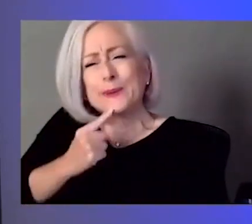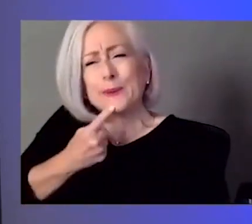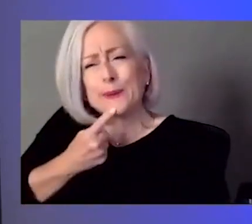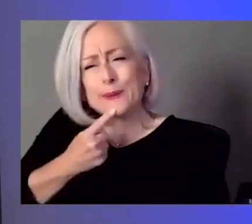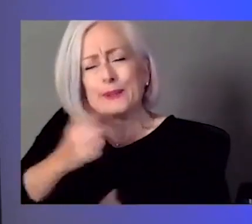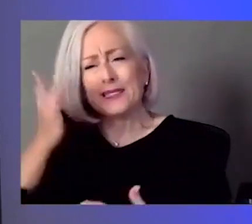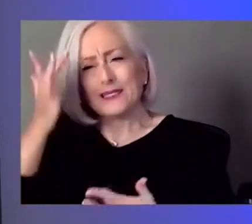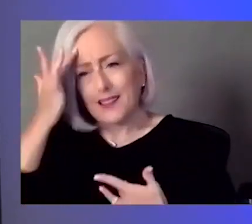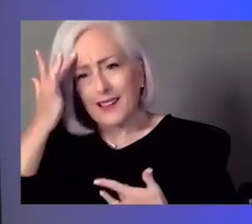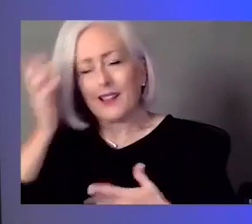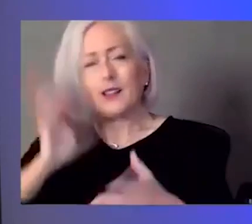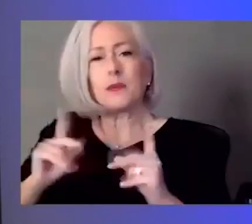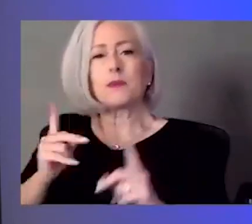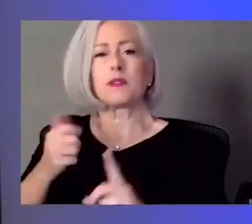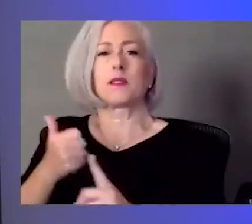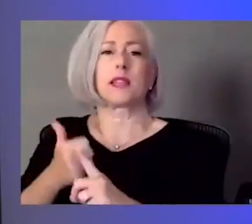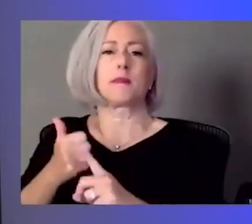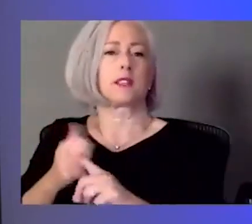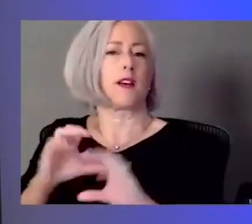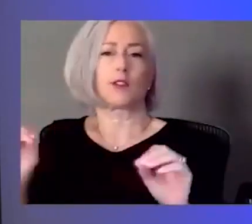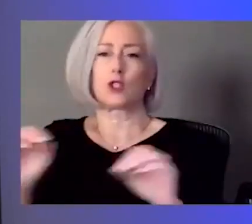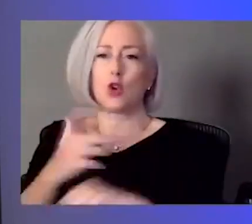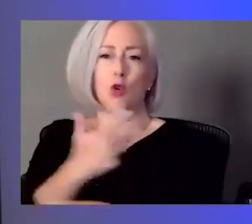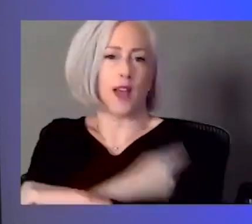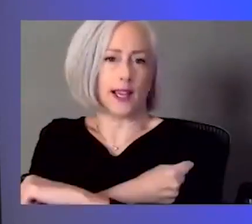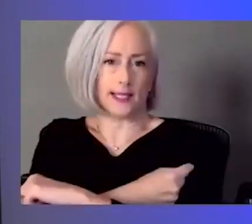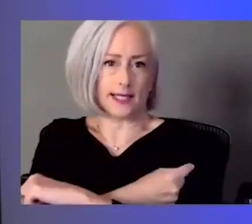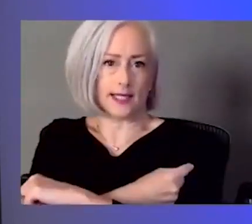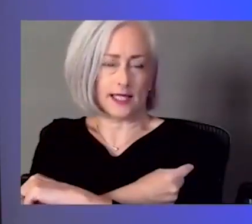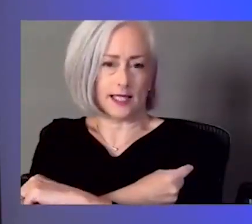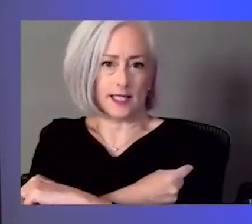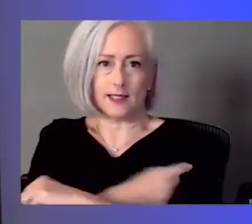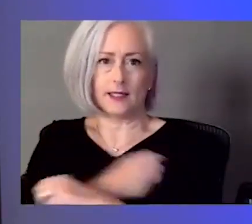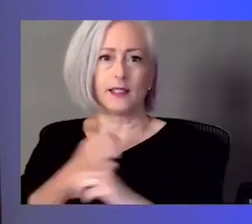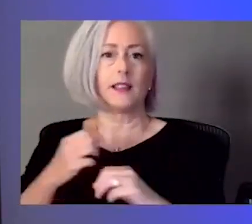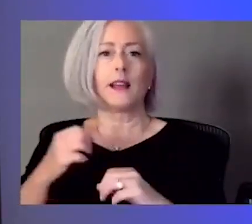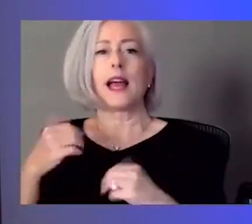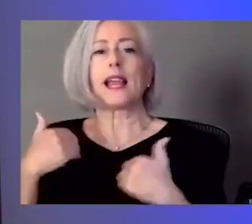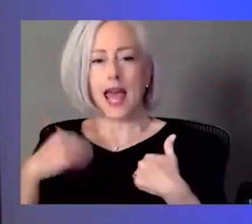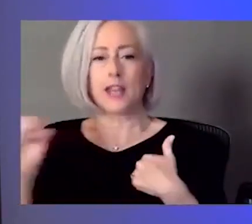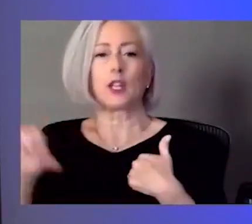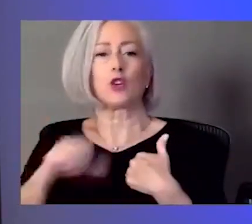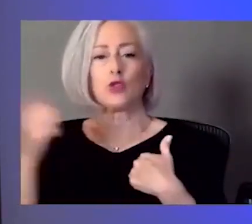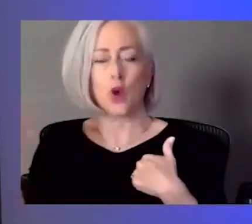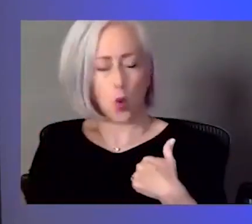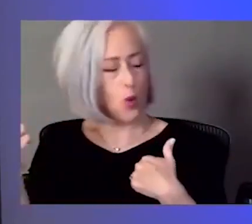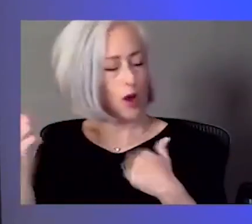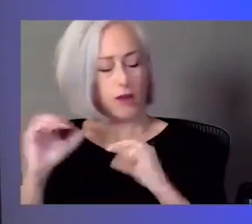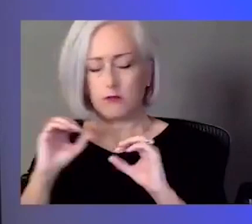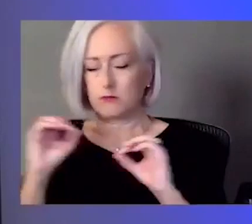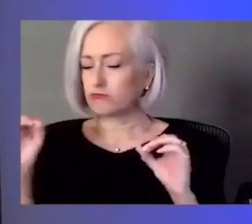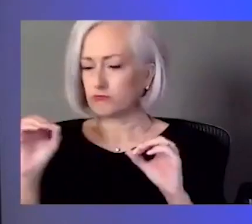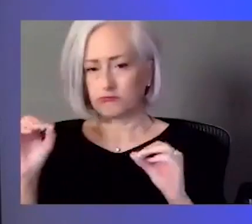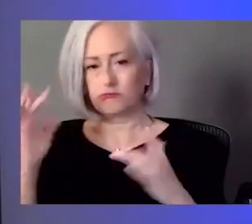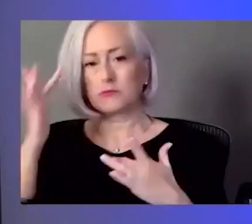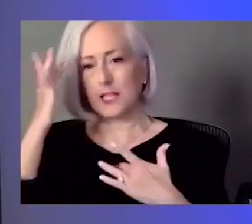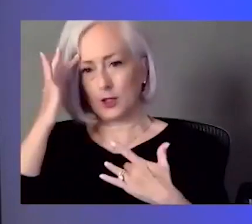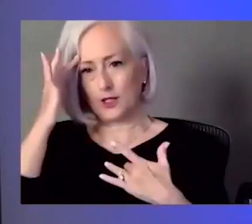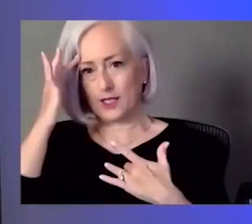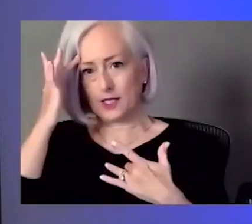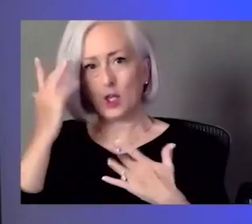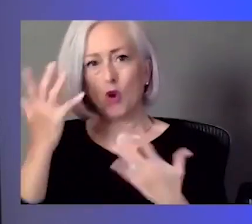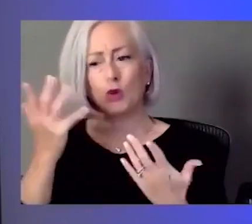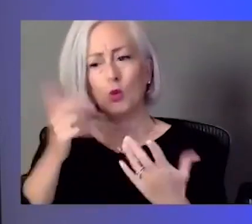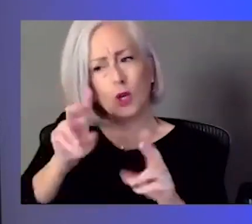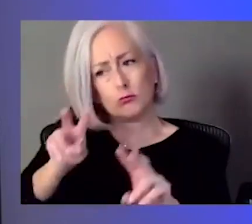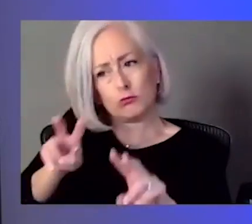um, and otherwise did not have any, uh, underlying medical conditions. So, um, just definitely something that we're, we're keeping a